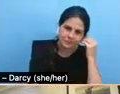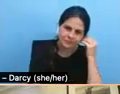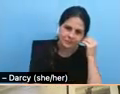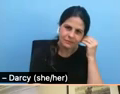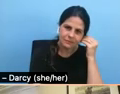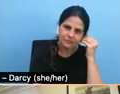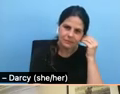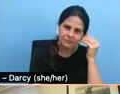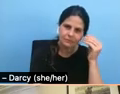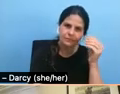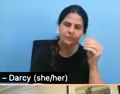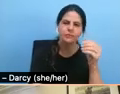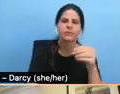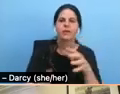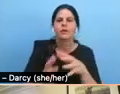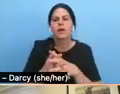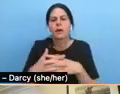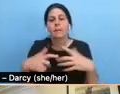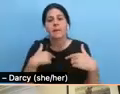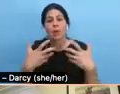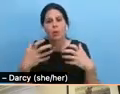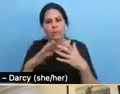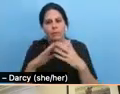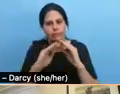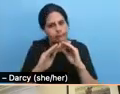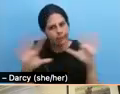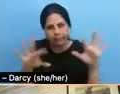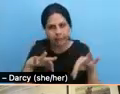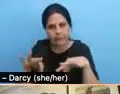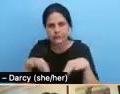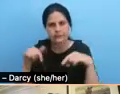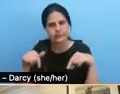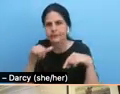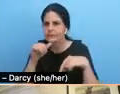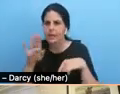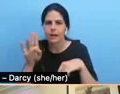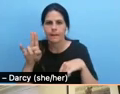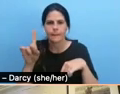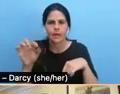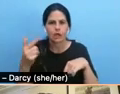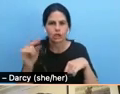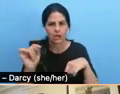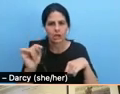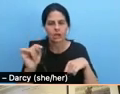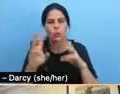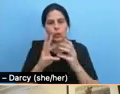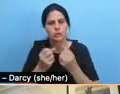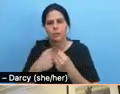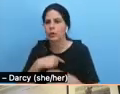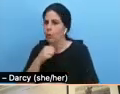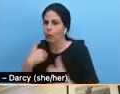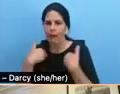and I want to be clear that this is also not a budgeting workshop. We don't have a budgeting template for you.